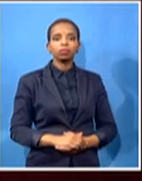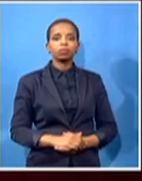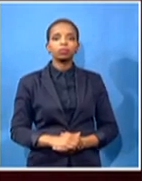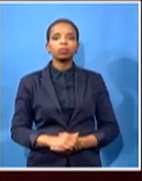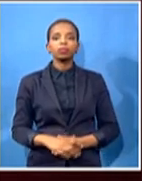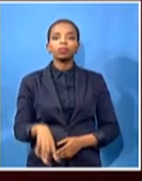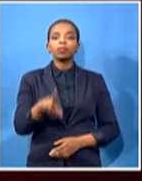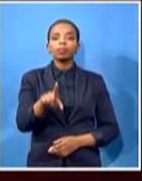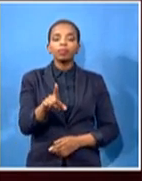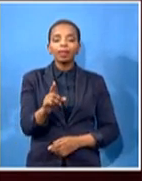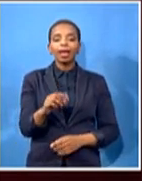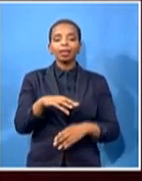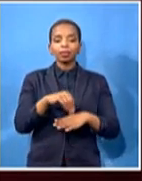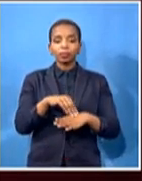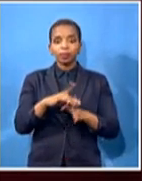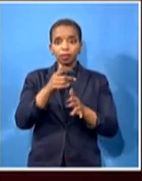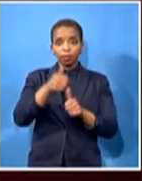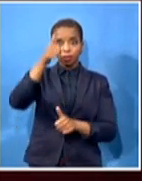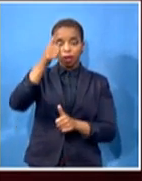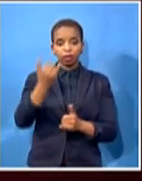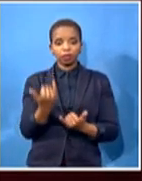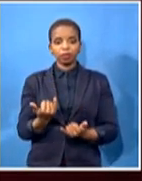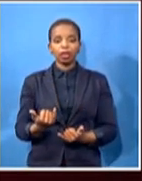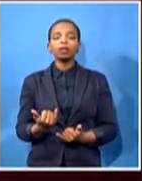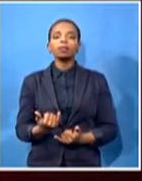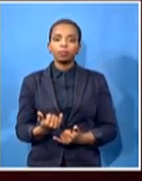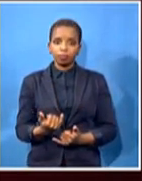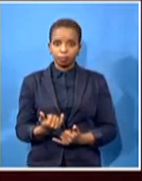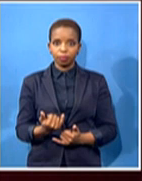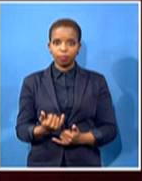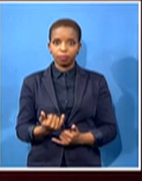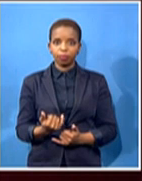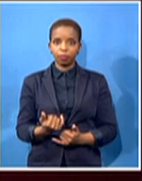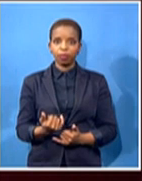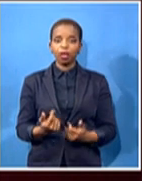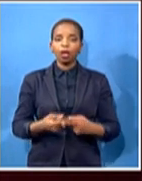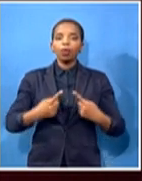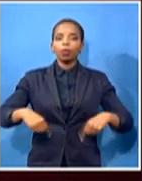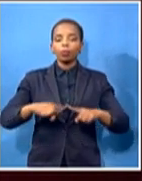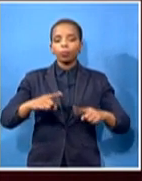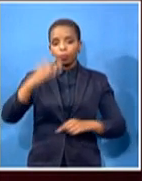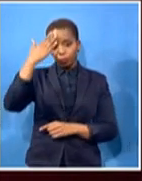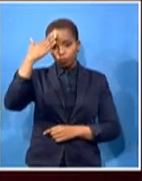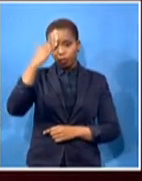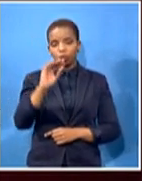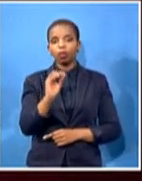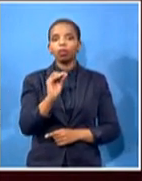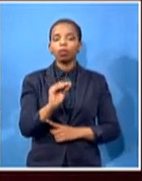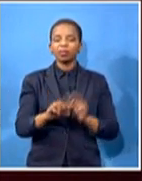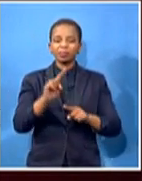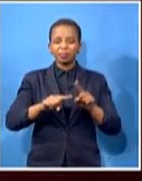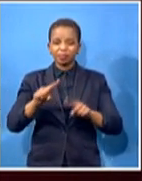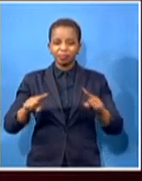but I mean, as we know, there have been various theories, and the so-called South Africa has been one.